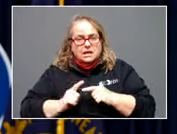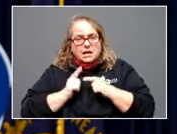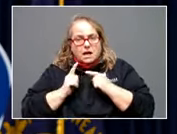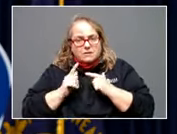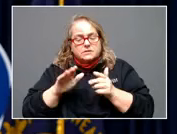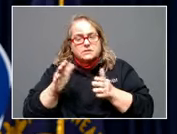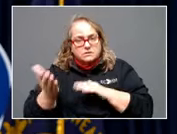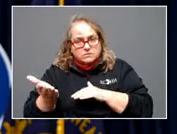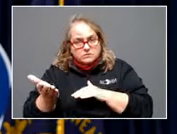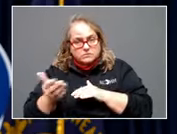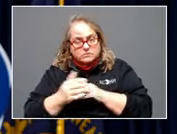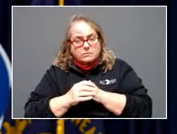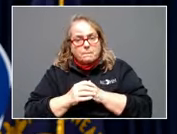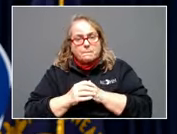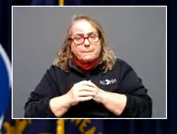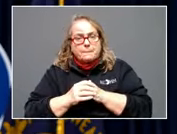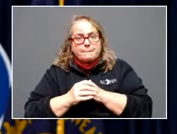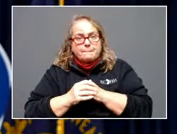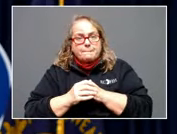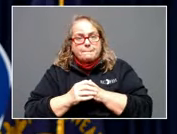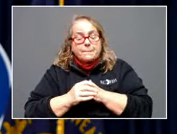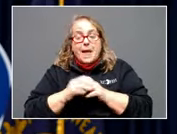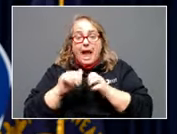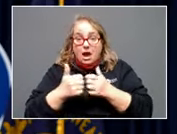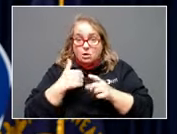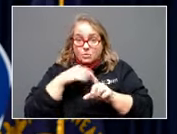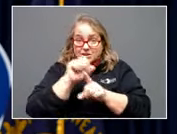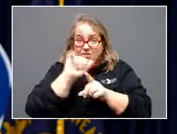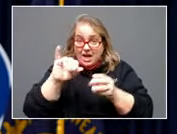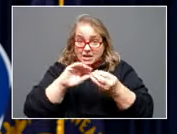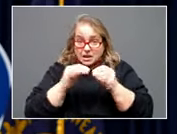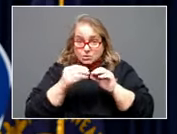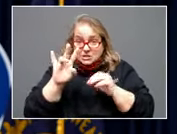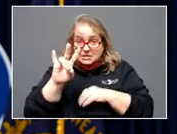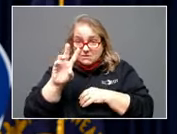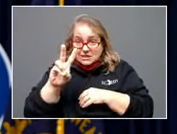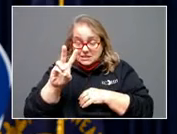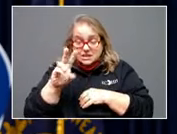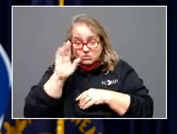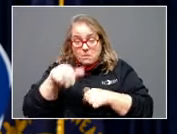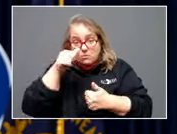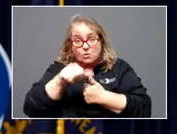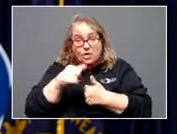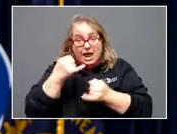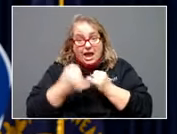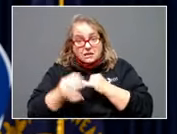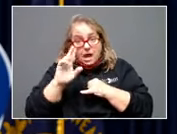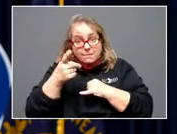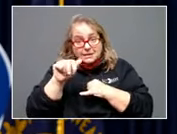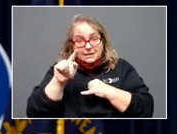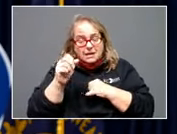And here is how we get to the 76. Remember, as of the last update, the Department for Public Health had